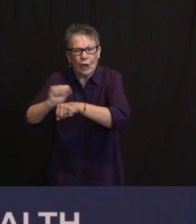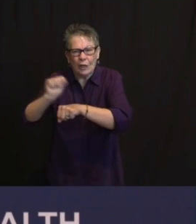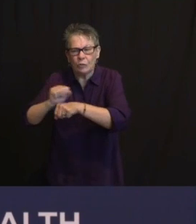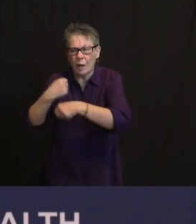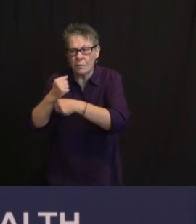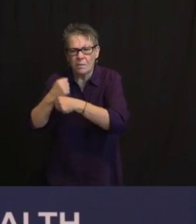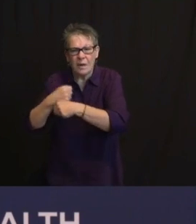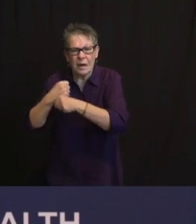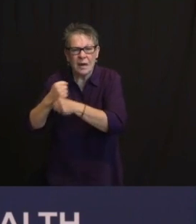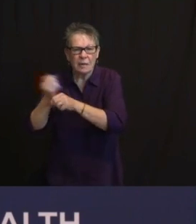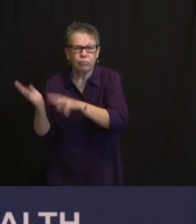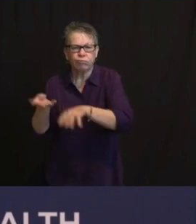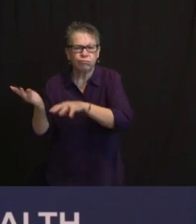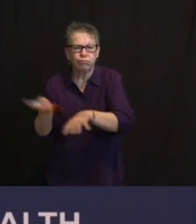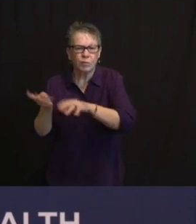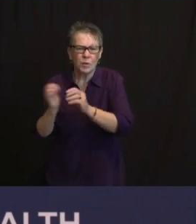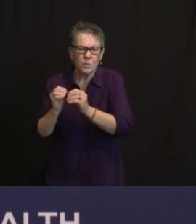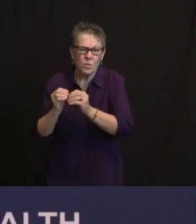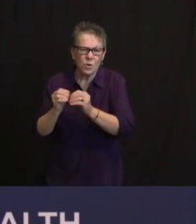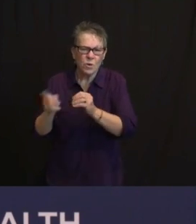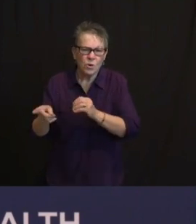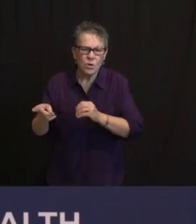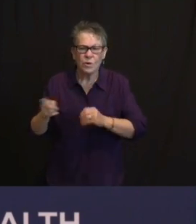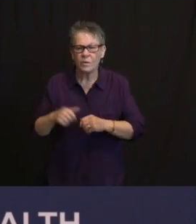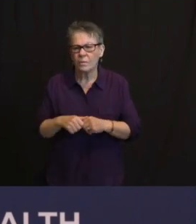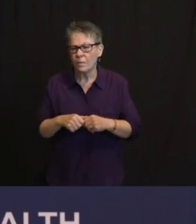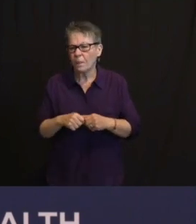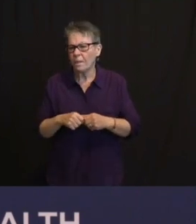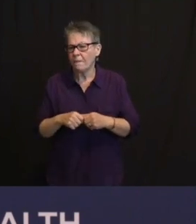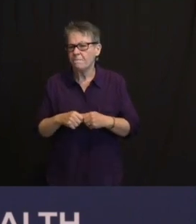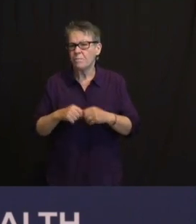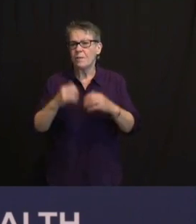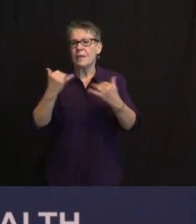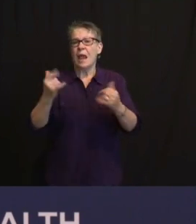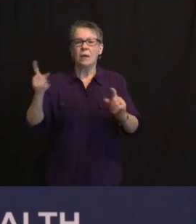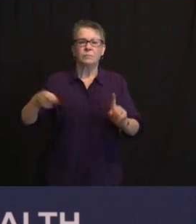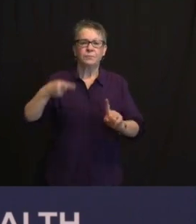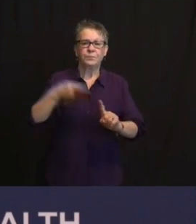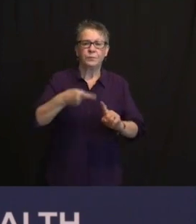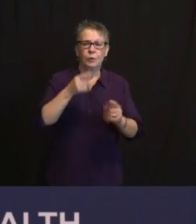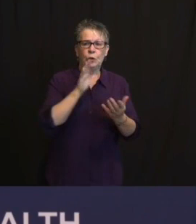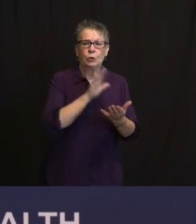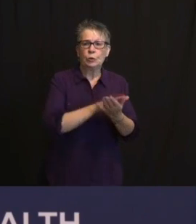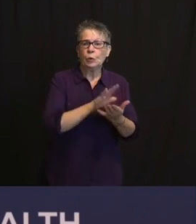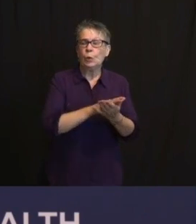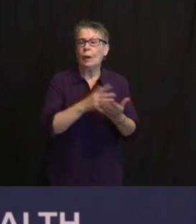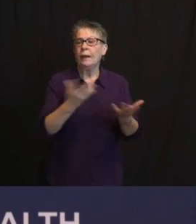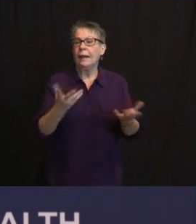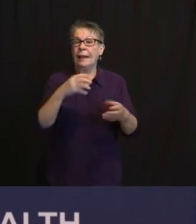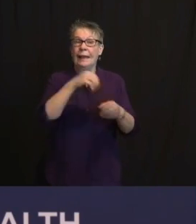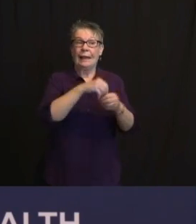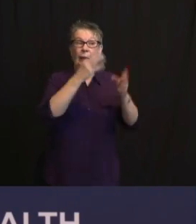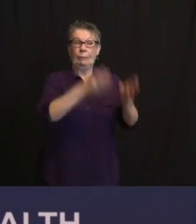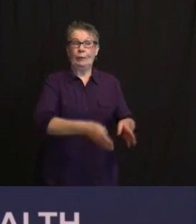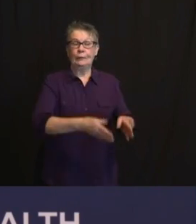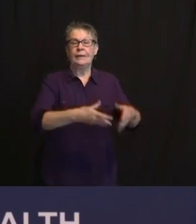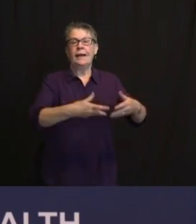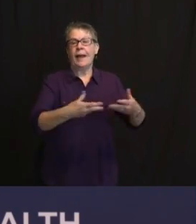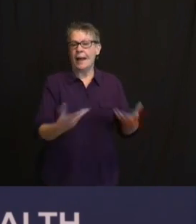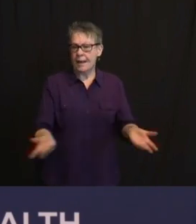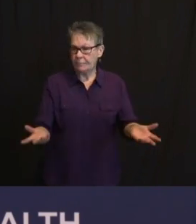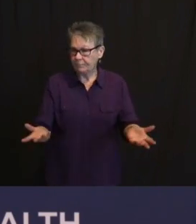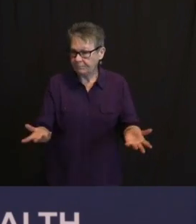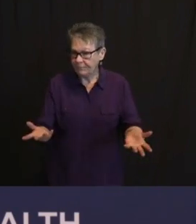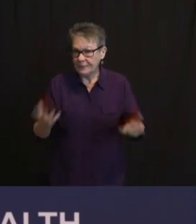LISTEN, I THINK AS IT RELATES TO IN-PERSON INSTRUCTION AND WITH EDUCATORS AND STAFF NOW